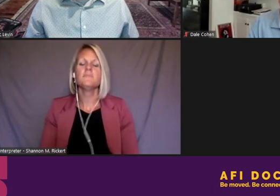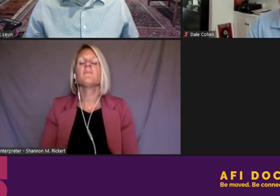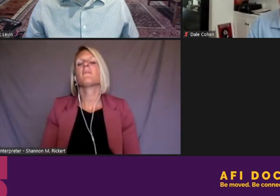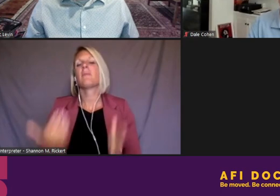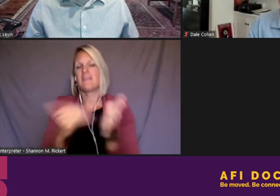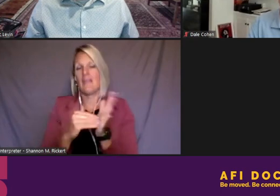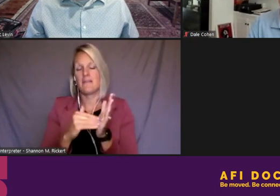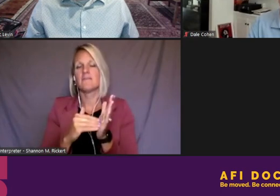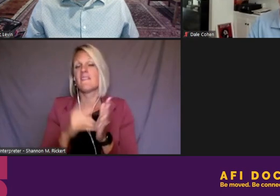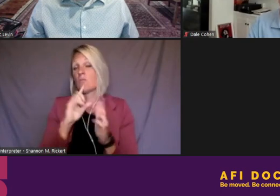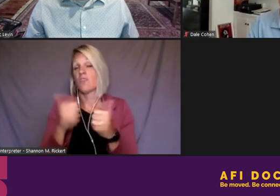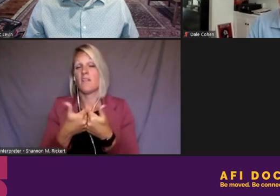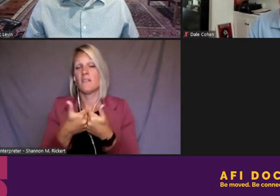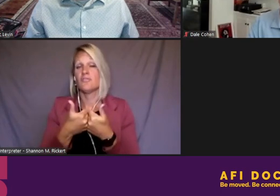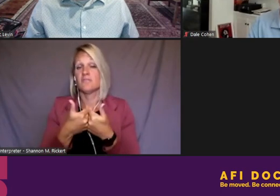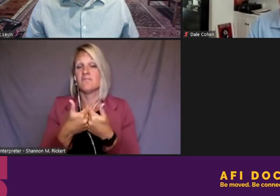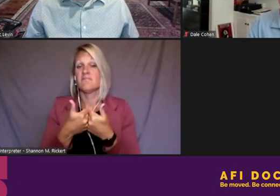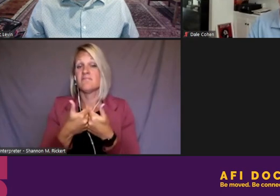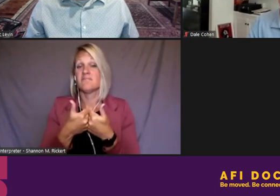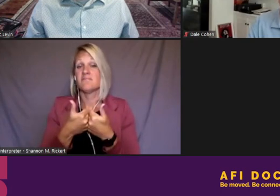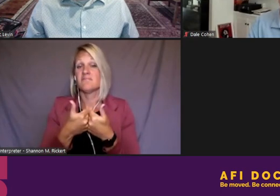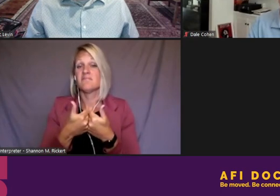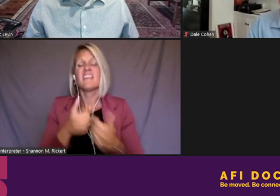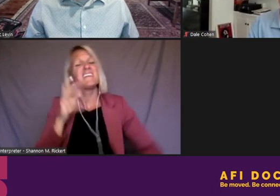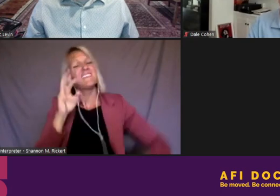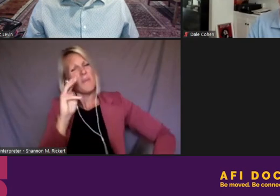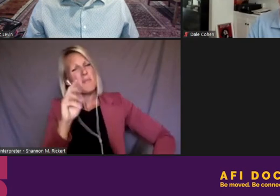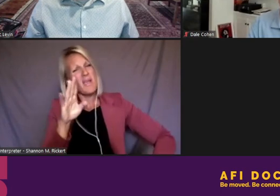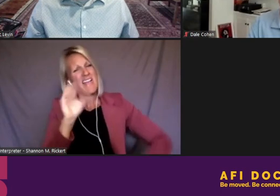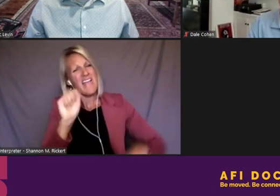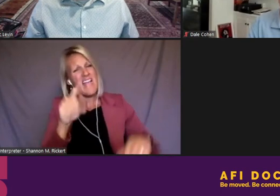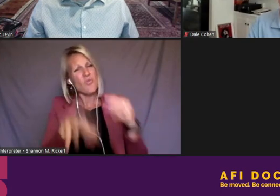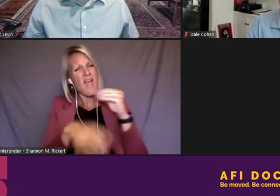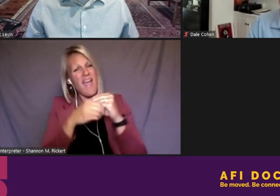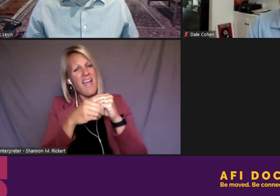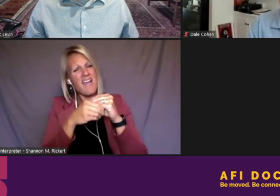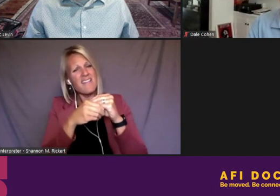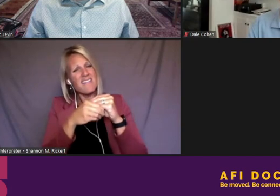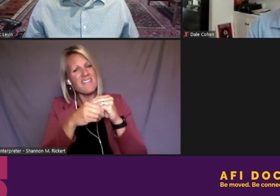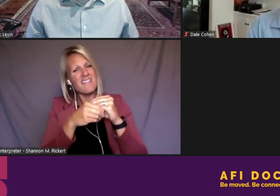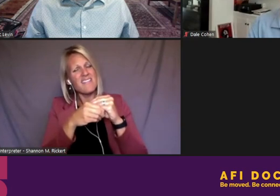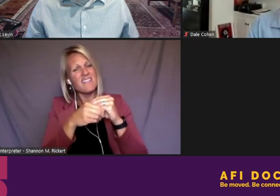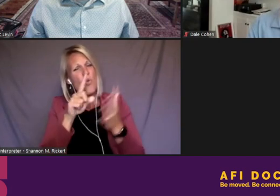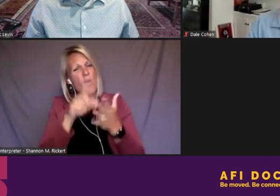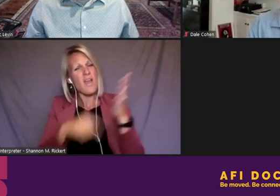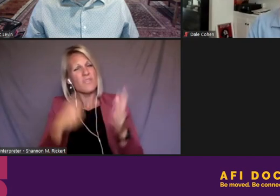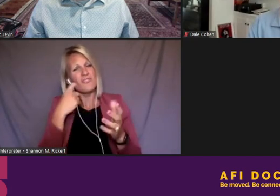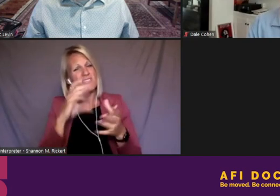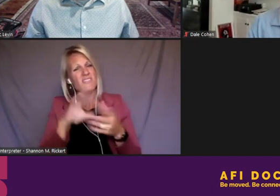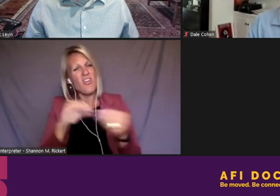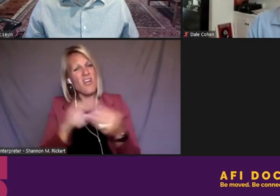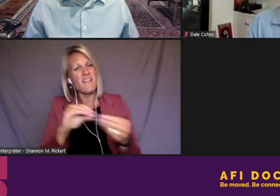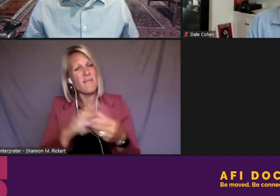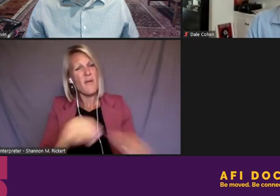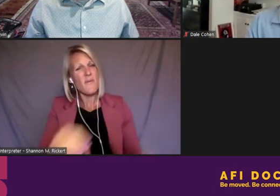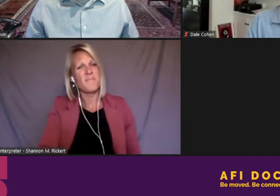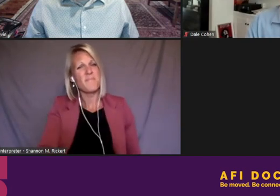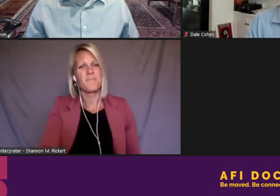challenges and it's like, Mark, can you add in, uh, add, add on to what I was, to what I've said about that?